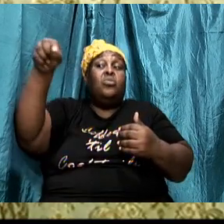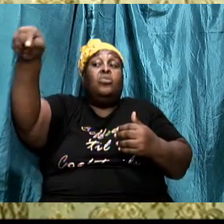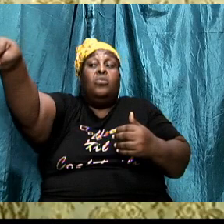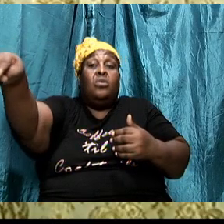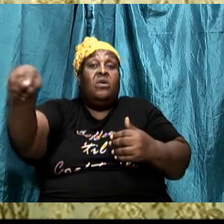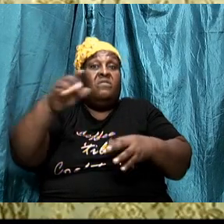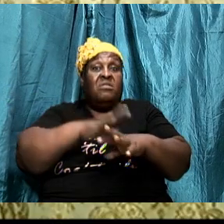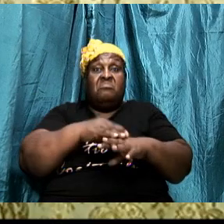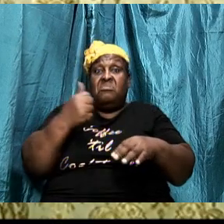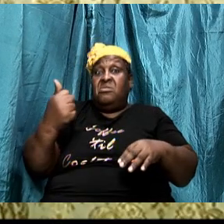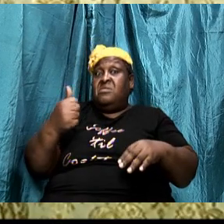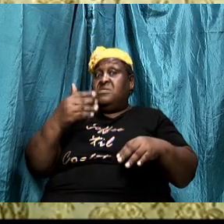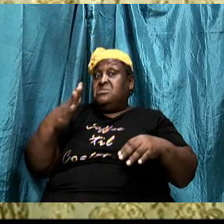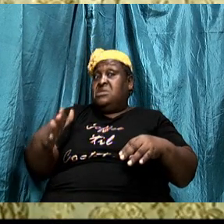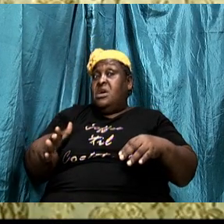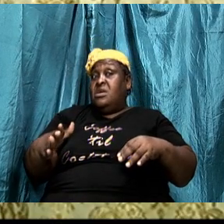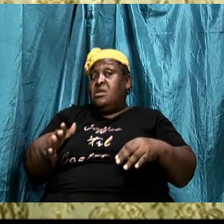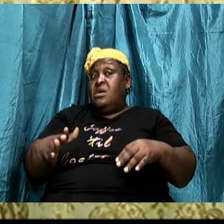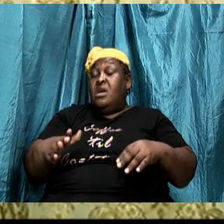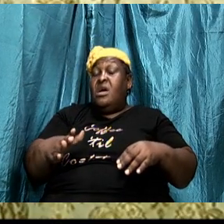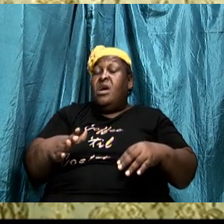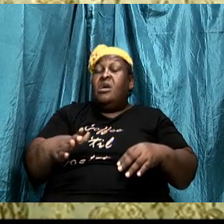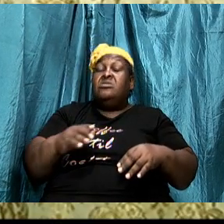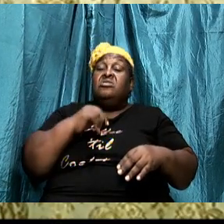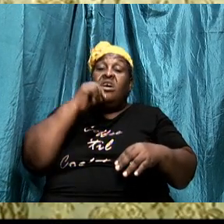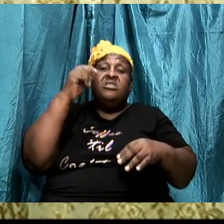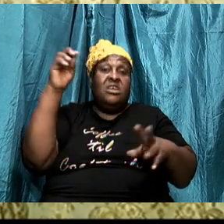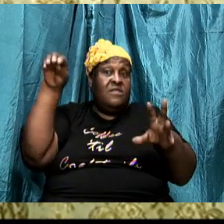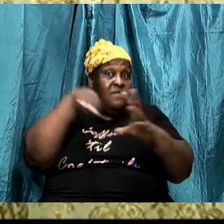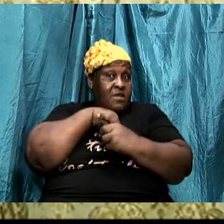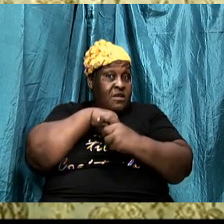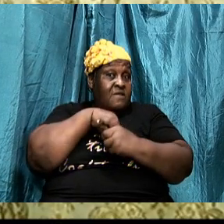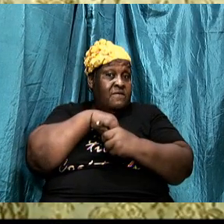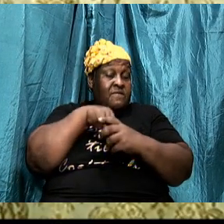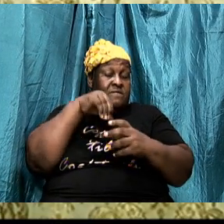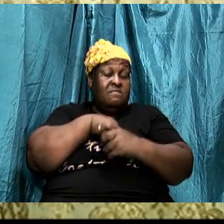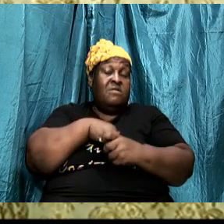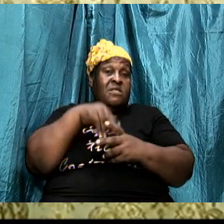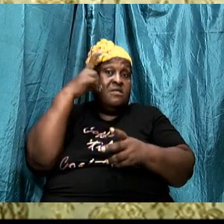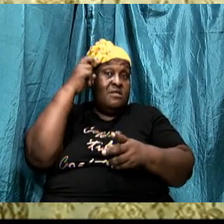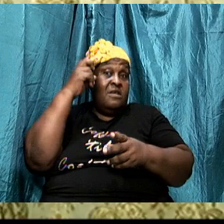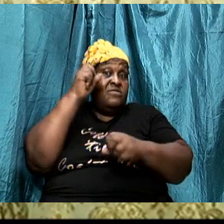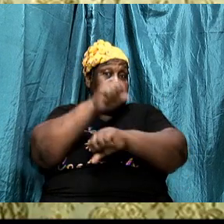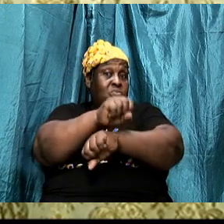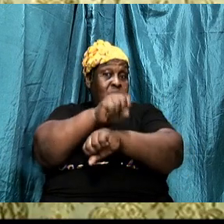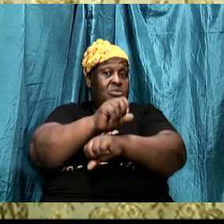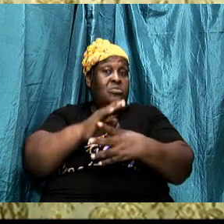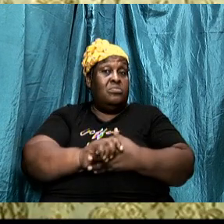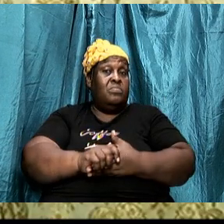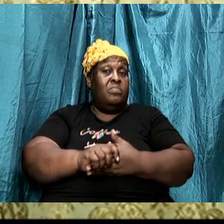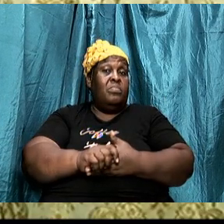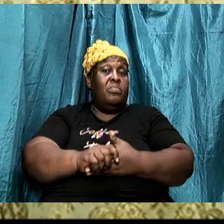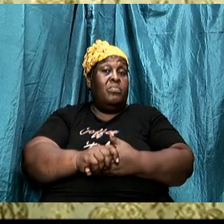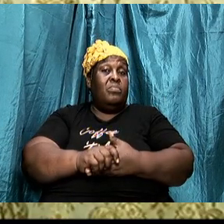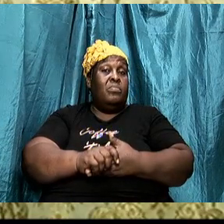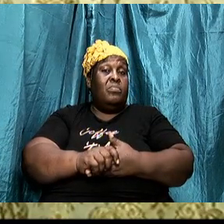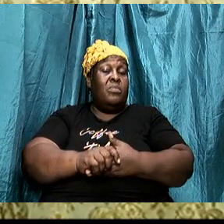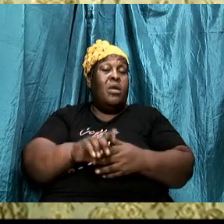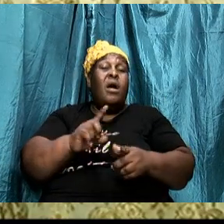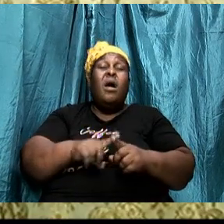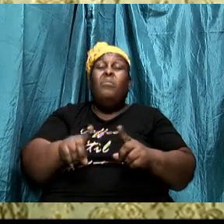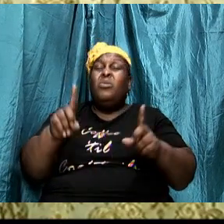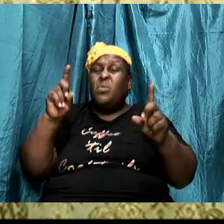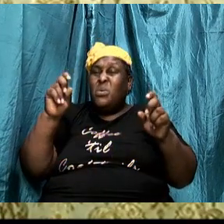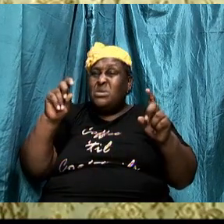the things that is on the other side but the question that I need you to